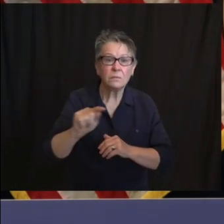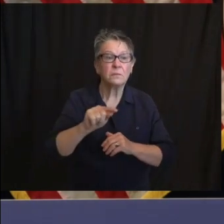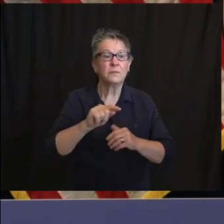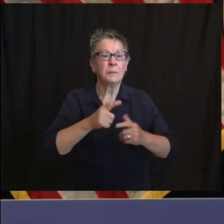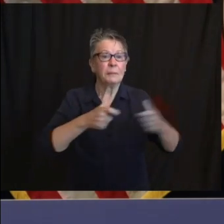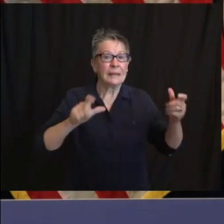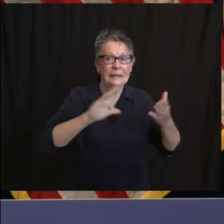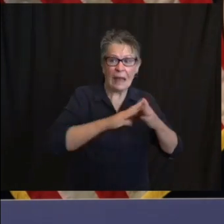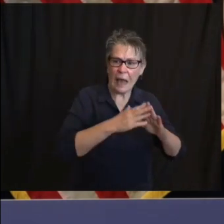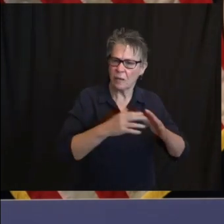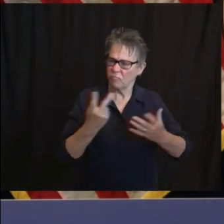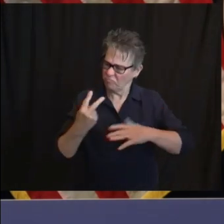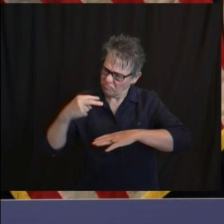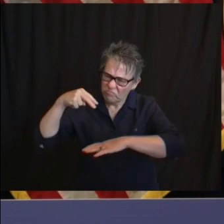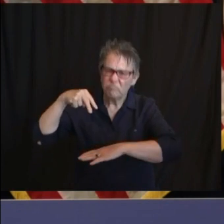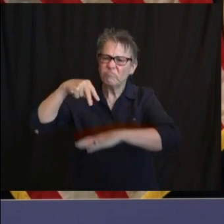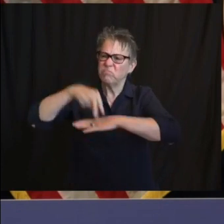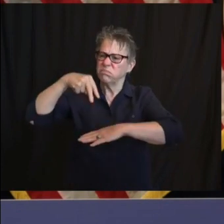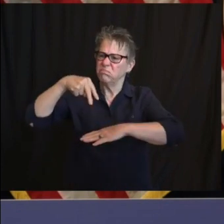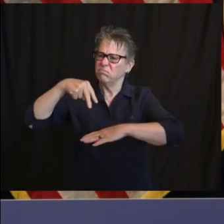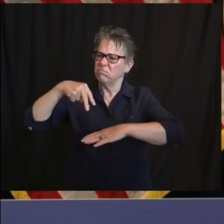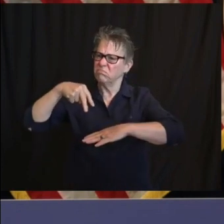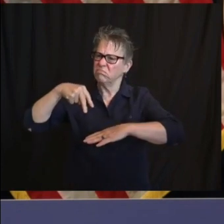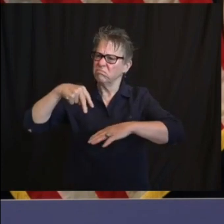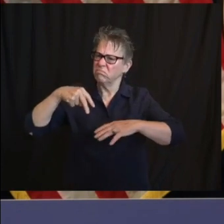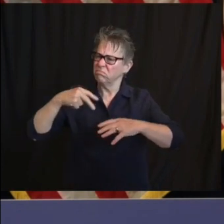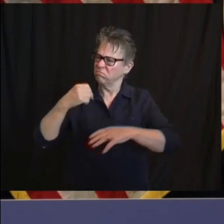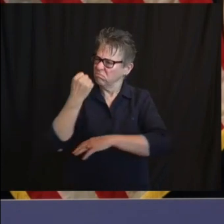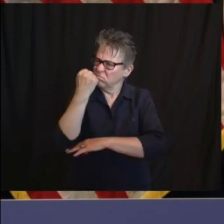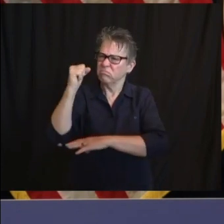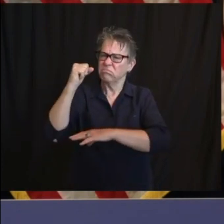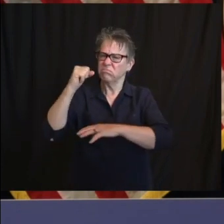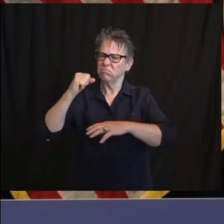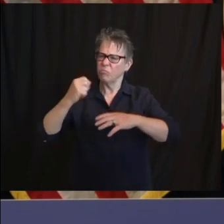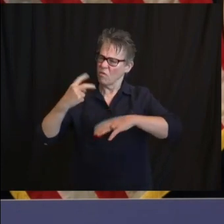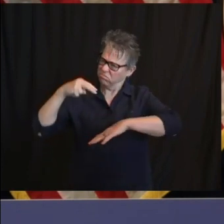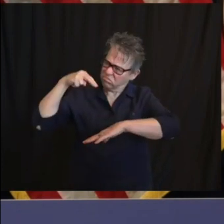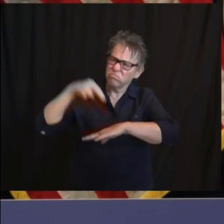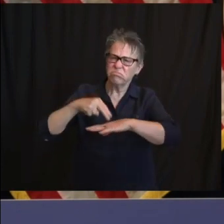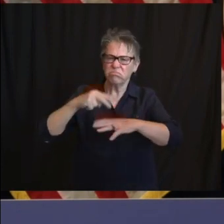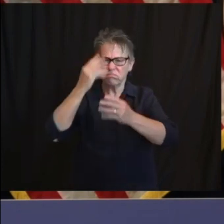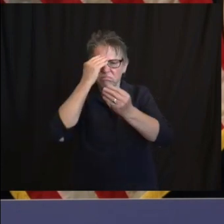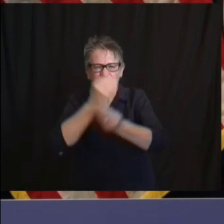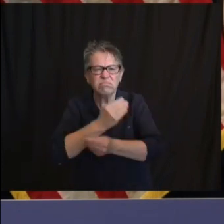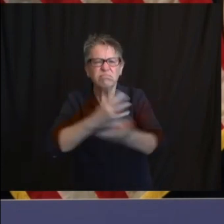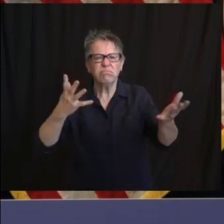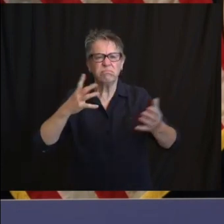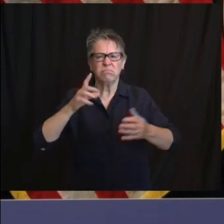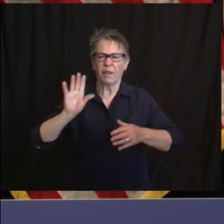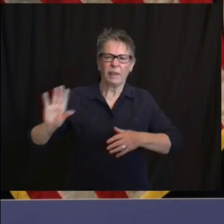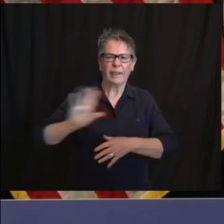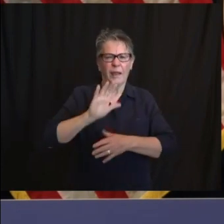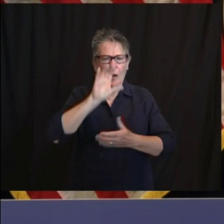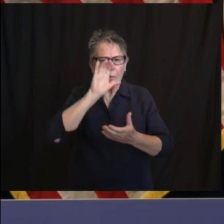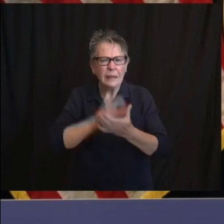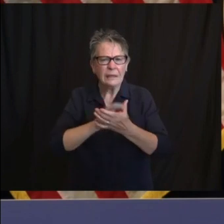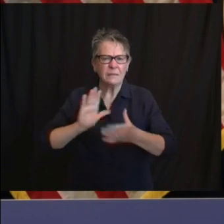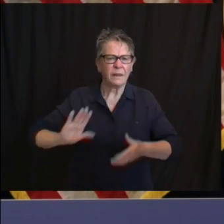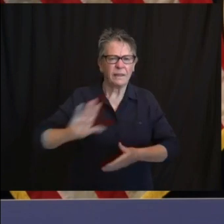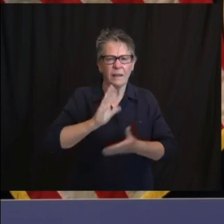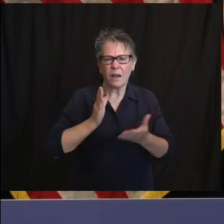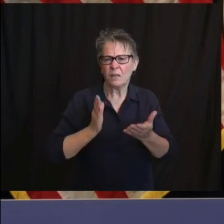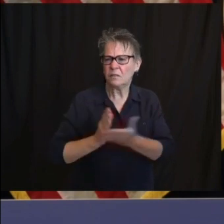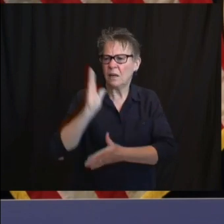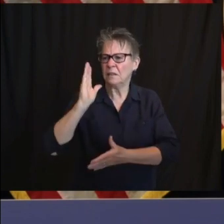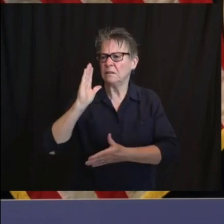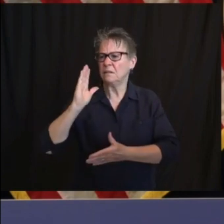We will not let a small number in our state who wish to harm our communities distract us from the